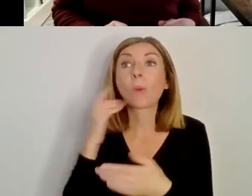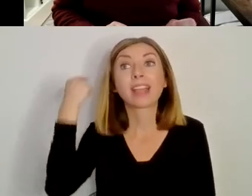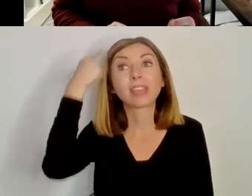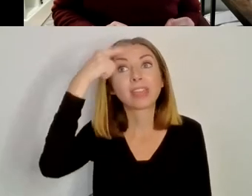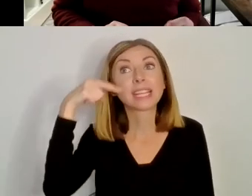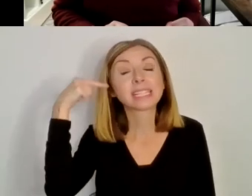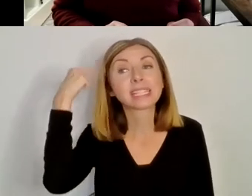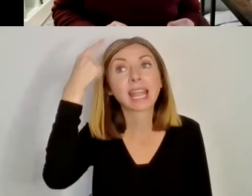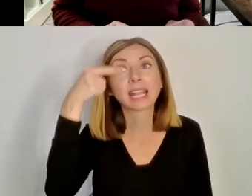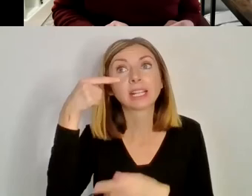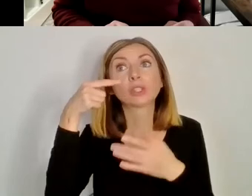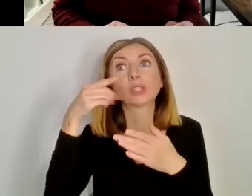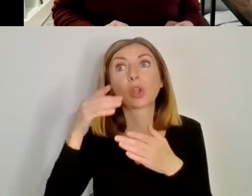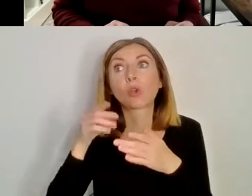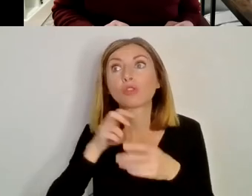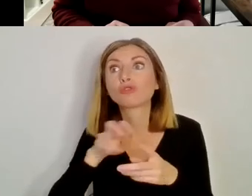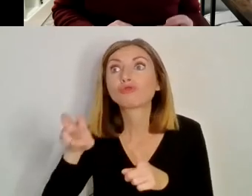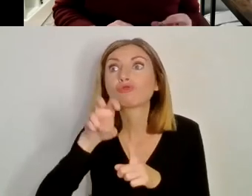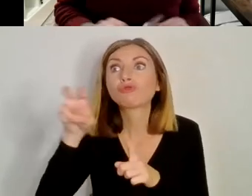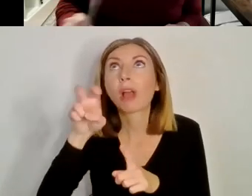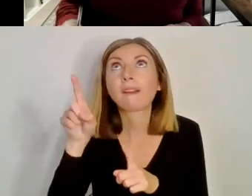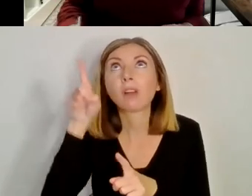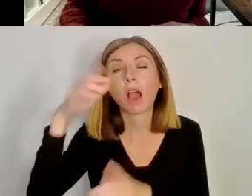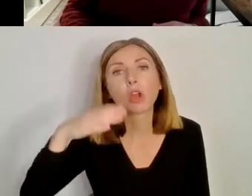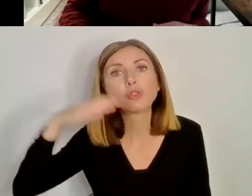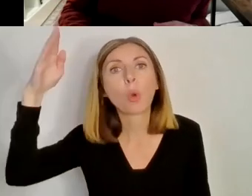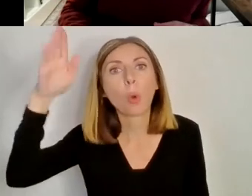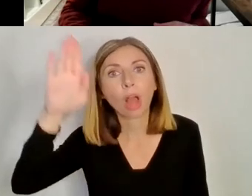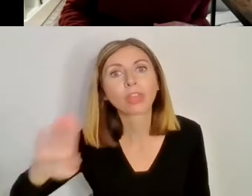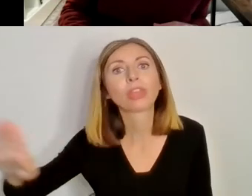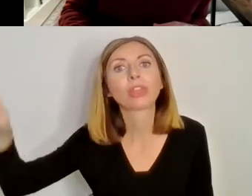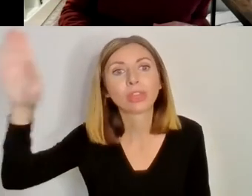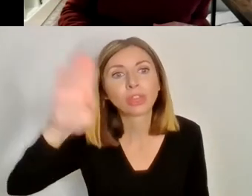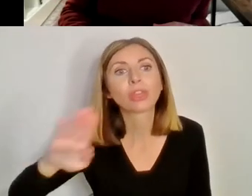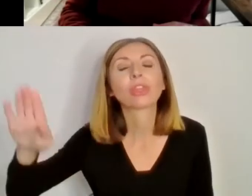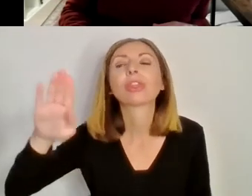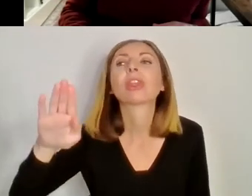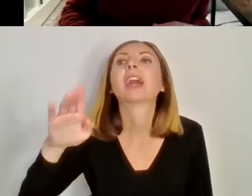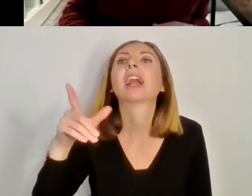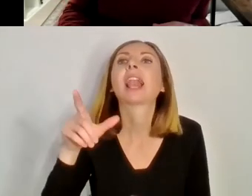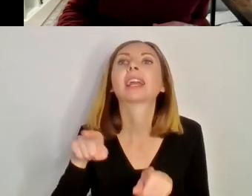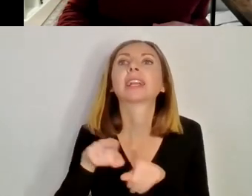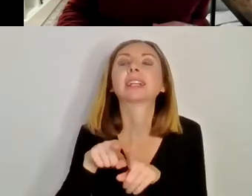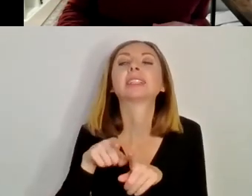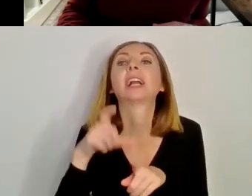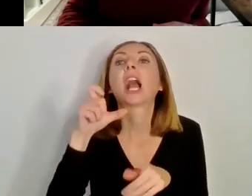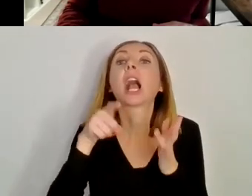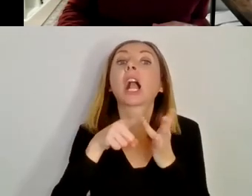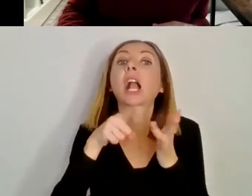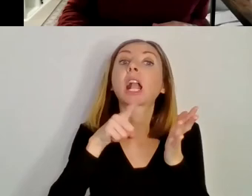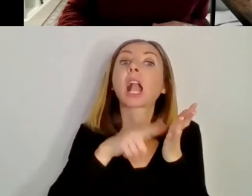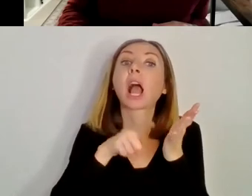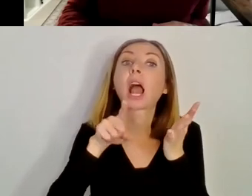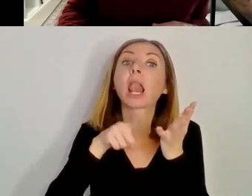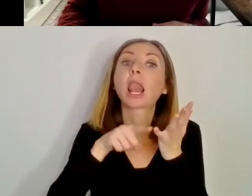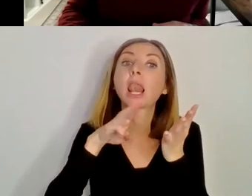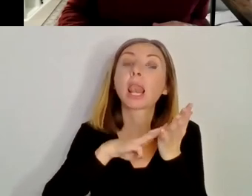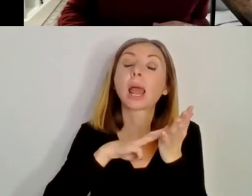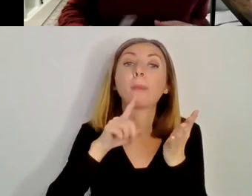going farther and farther north. And we have Maluag, who came from Ireland but ends up in Lewis,